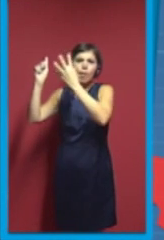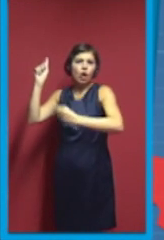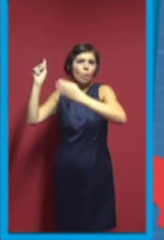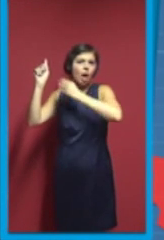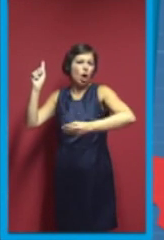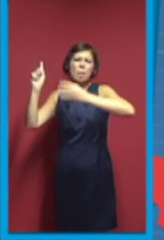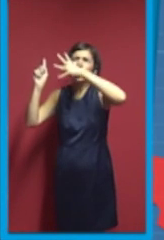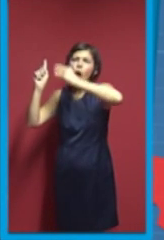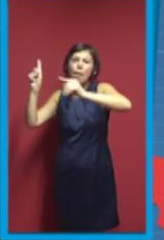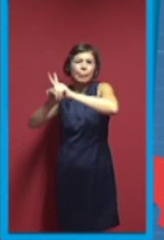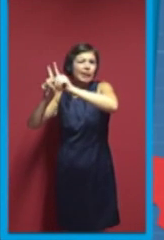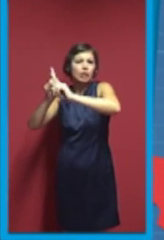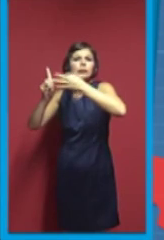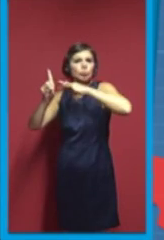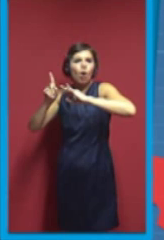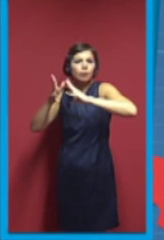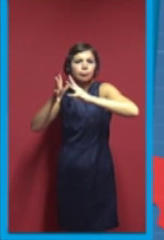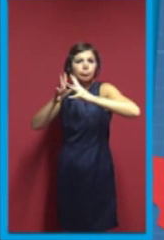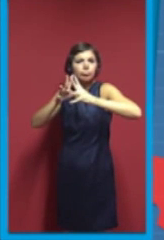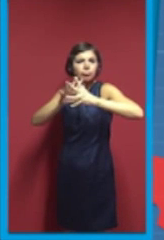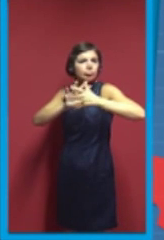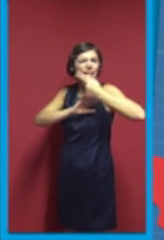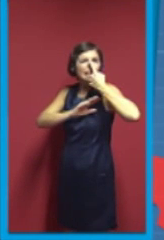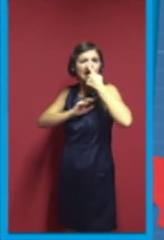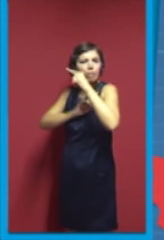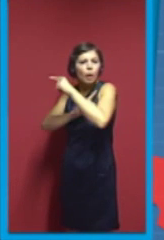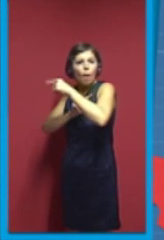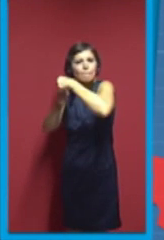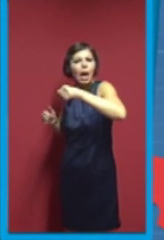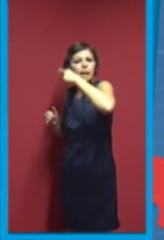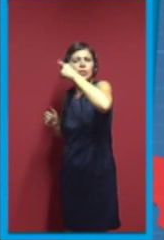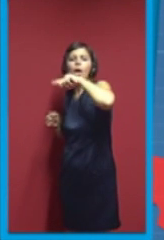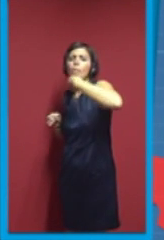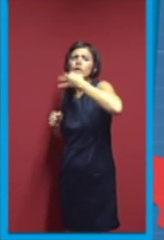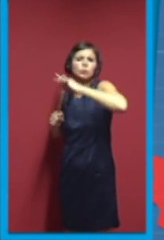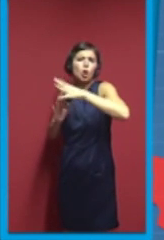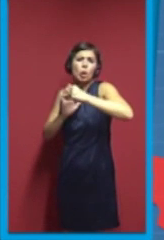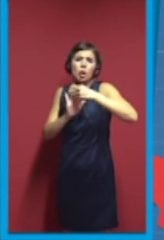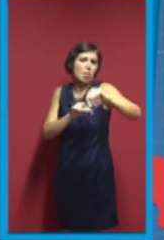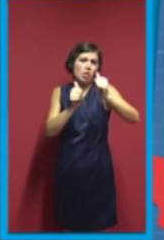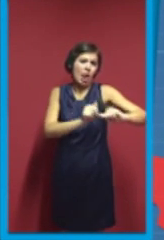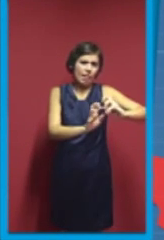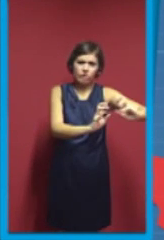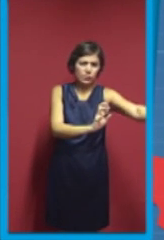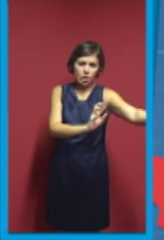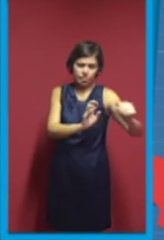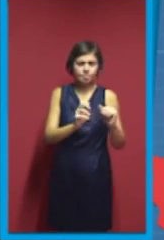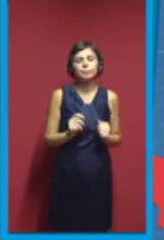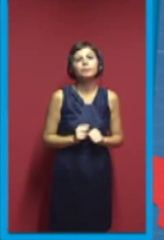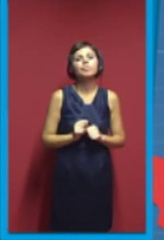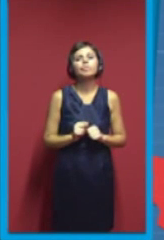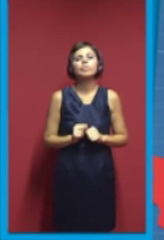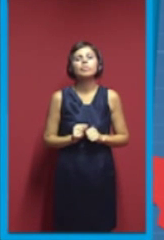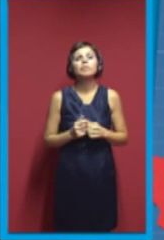of modifications and other designs. So, it's really wonderful. It's as big that we